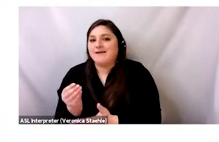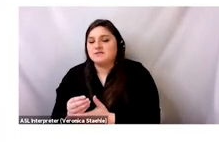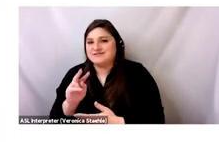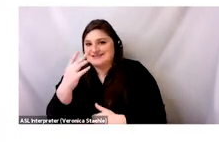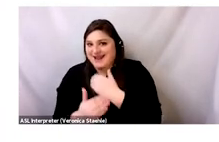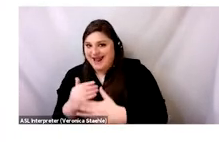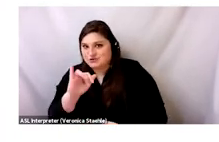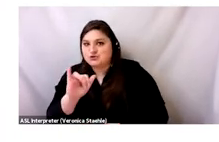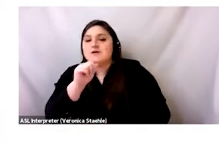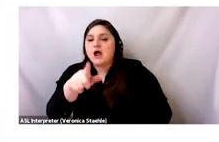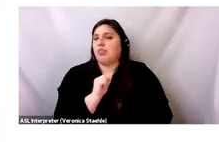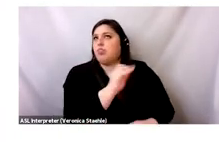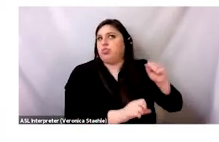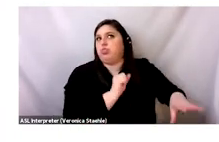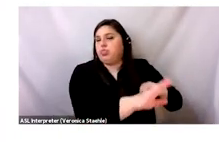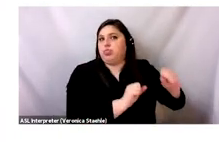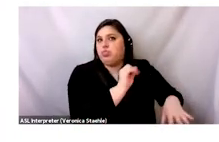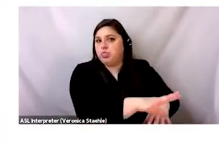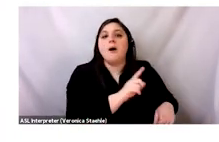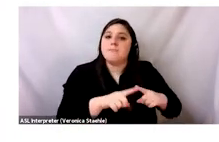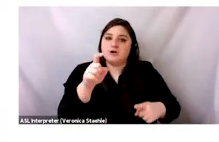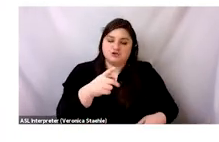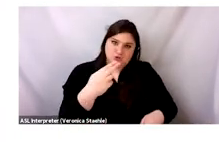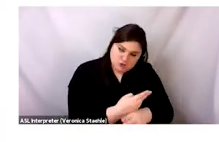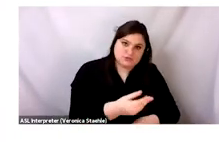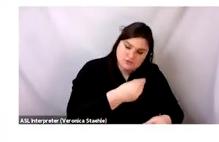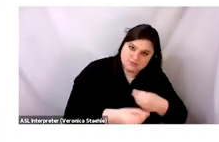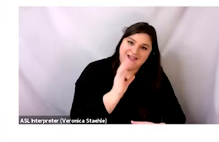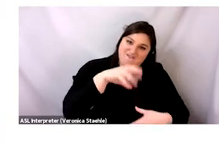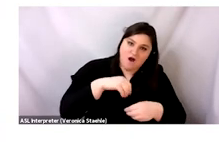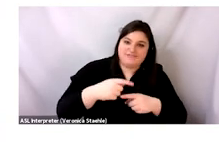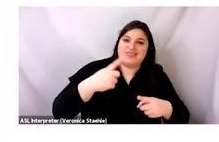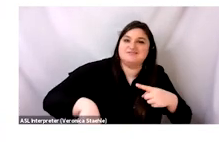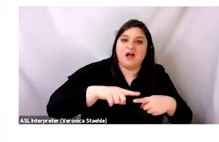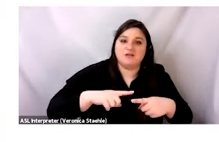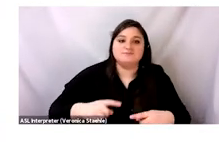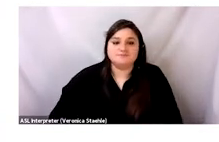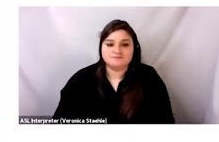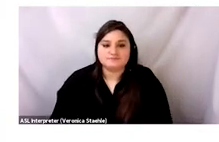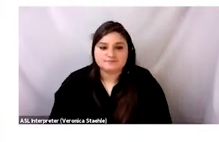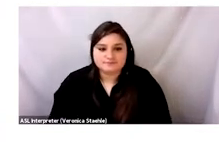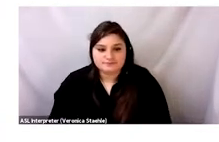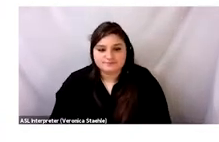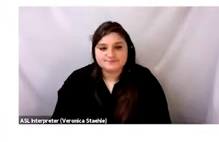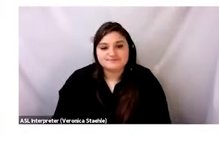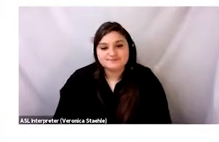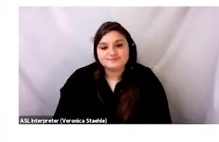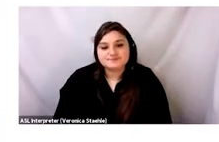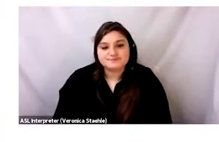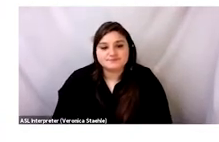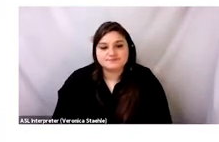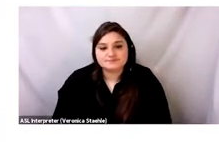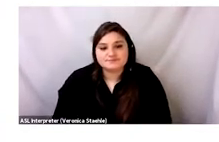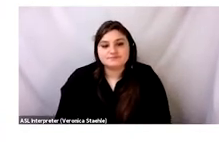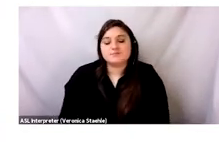important. But most importantly, you know, we need a new mental relationship with waste. So, again, waste makes